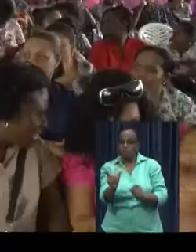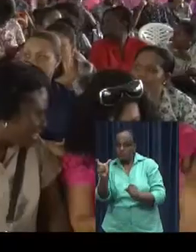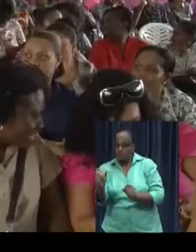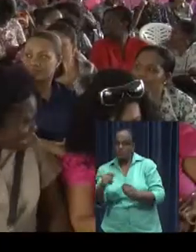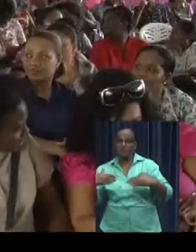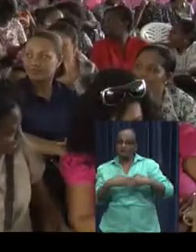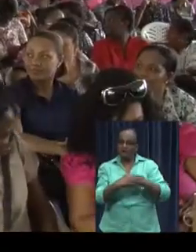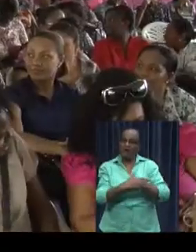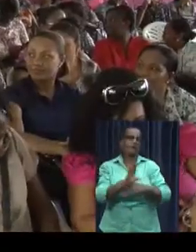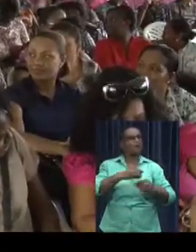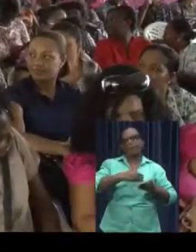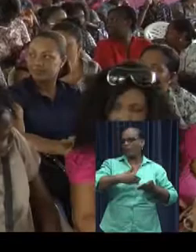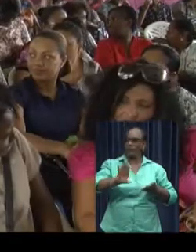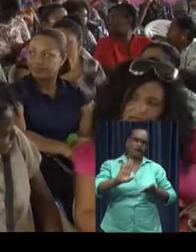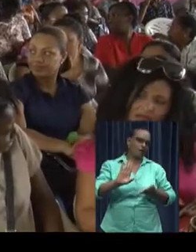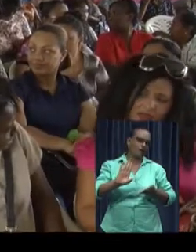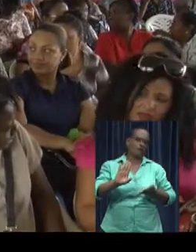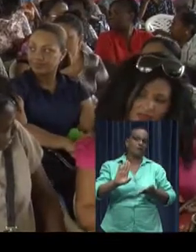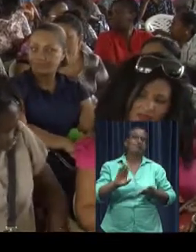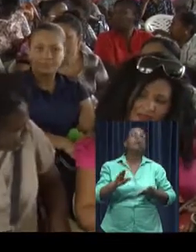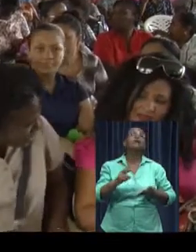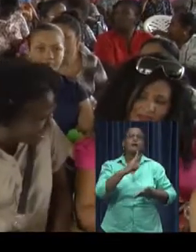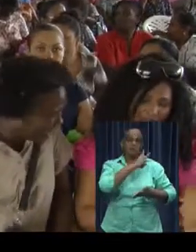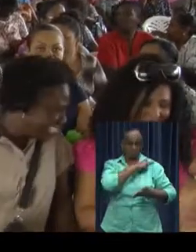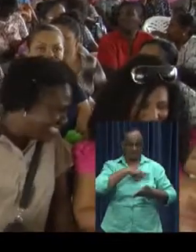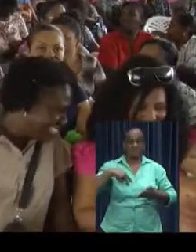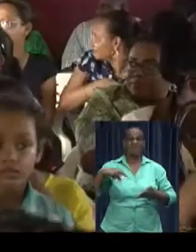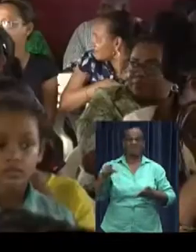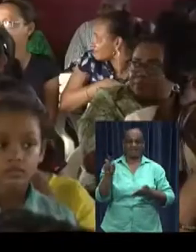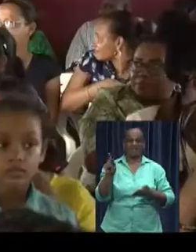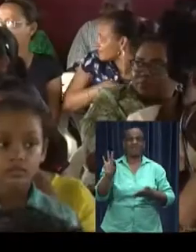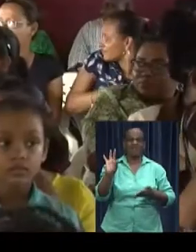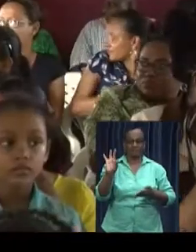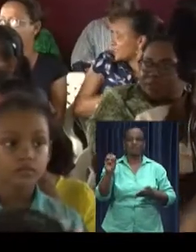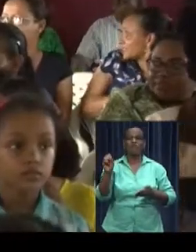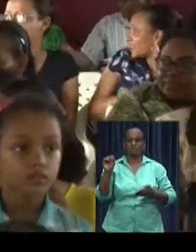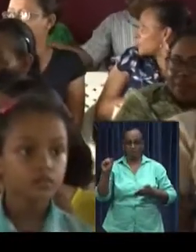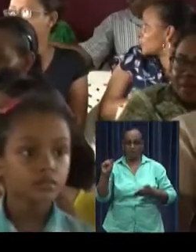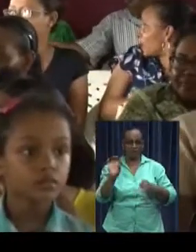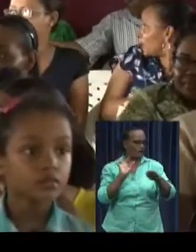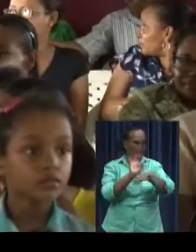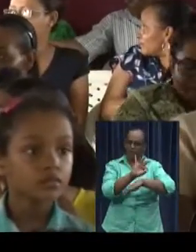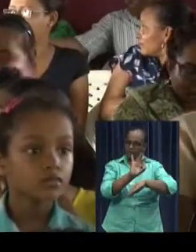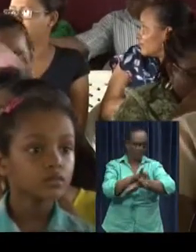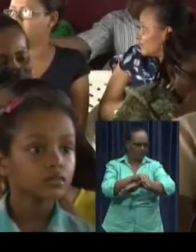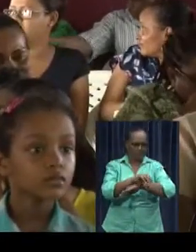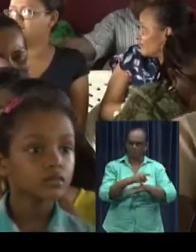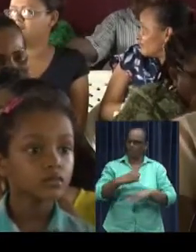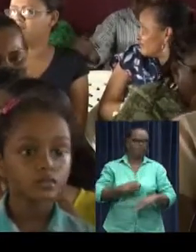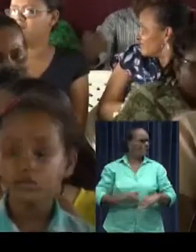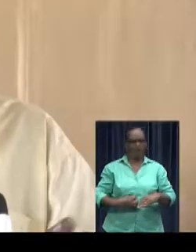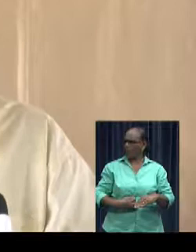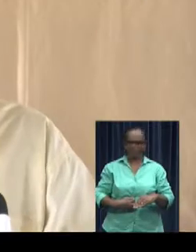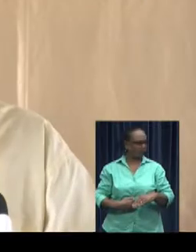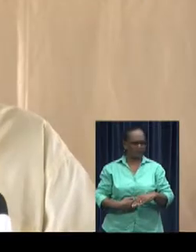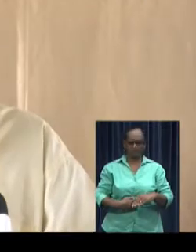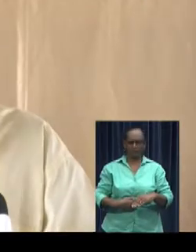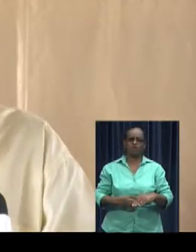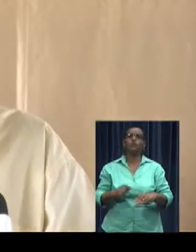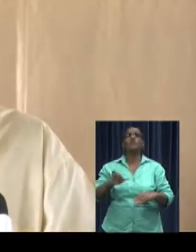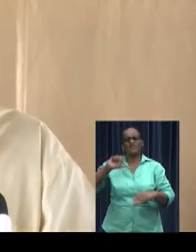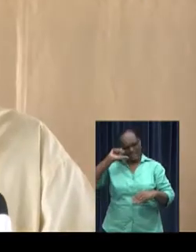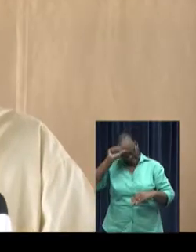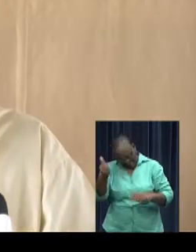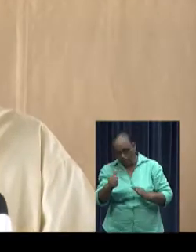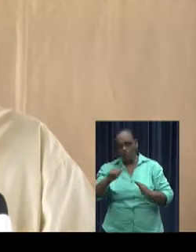In protest, some members even left the meeting. The president of Falls said that the teachers are